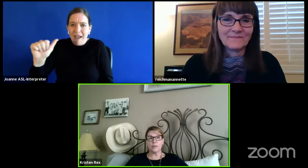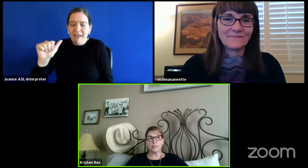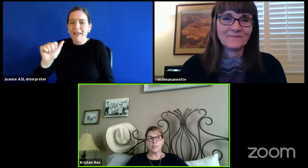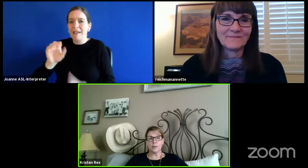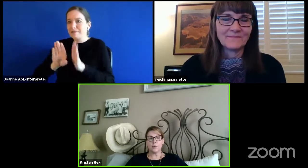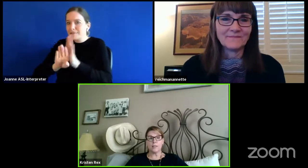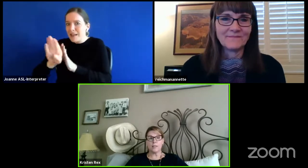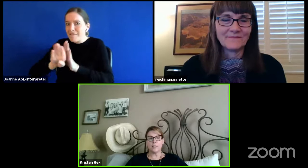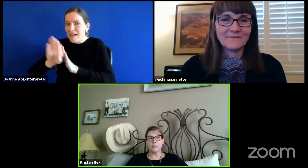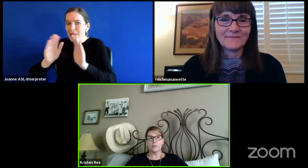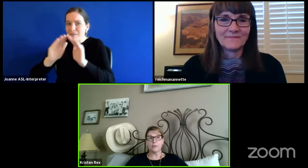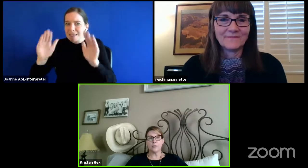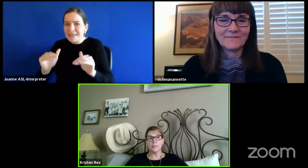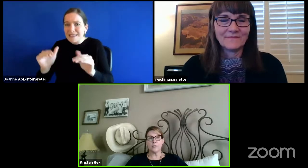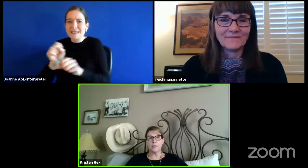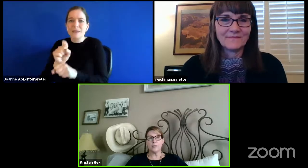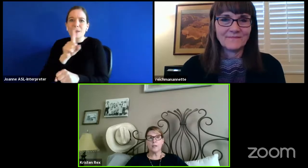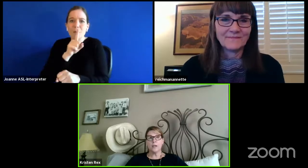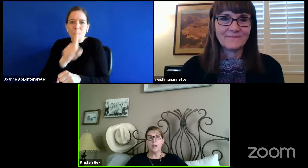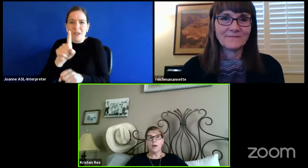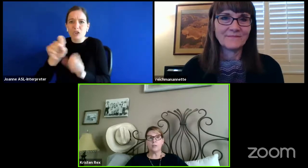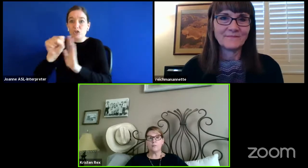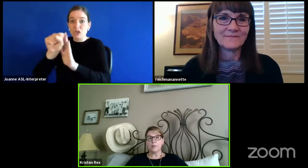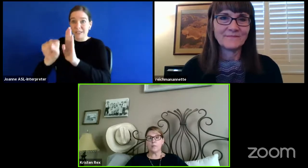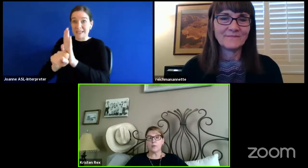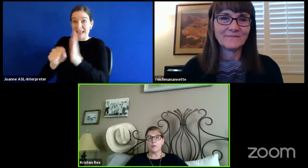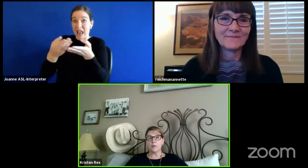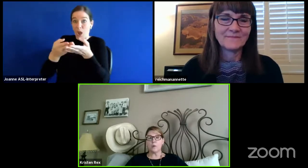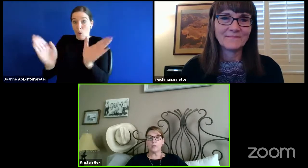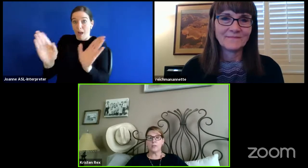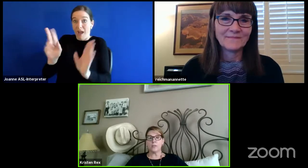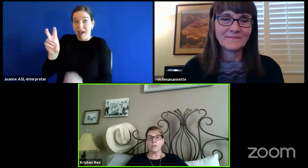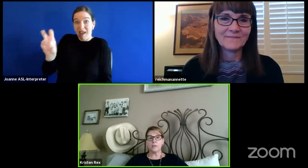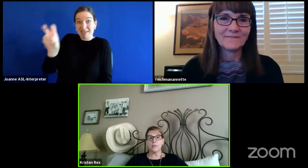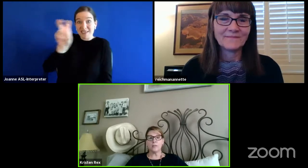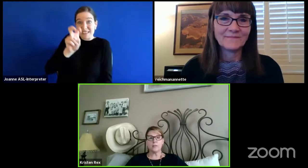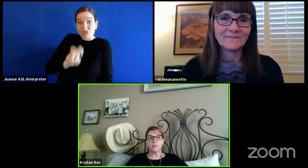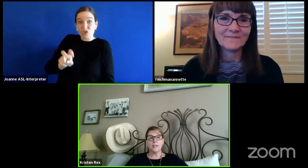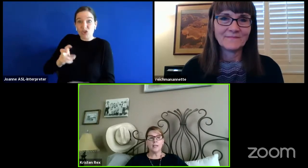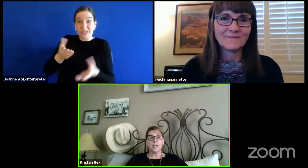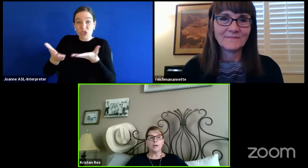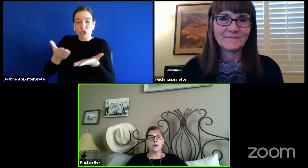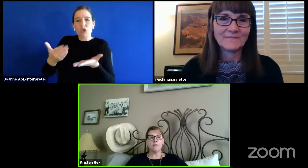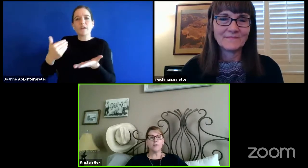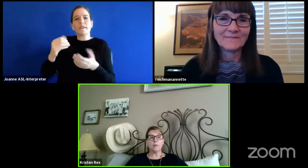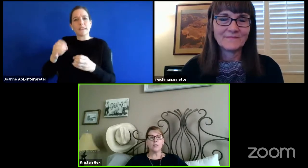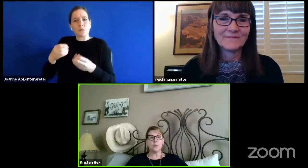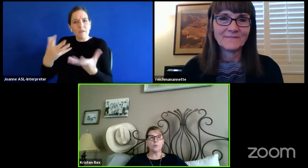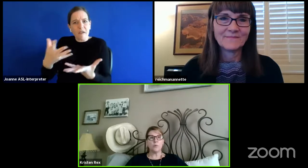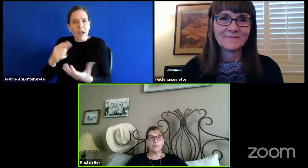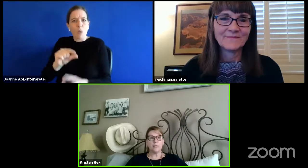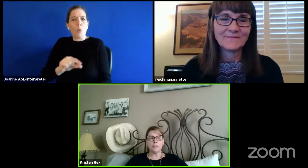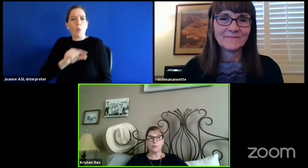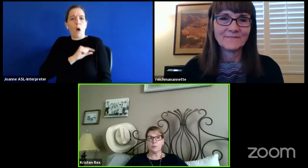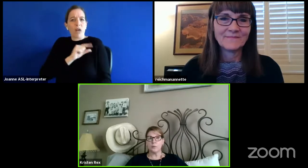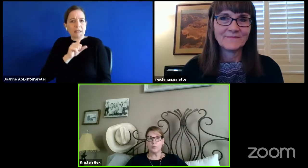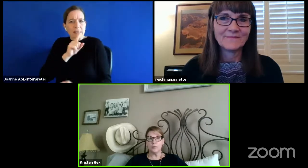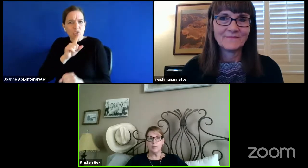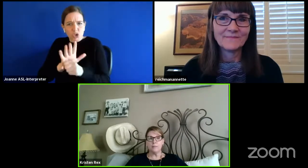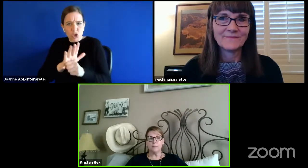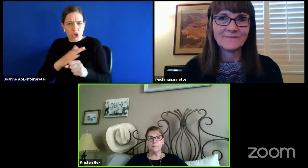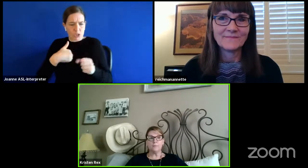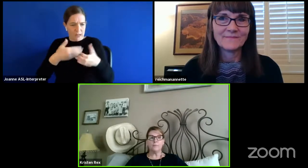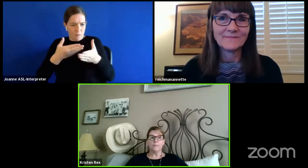ensuring our statewide itinerant services are developing their quality assurances and our information will be easy to